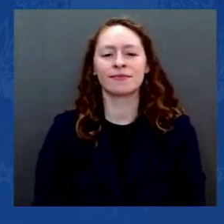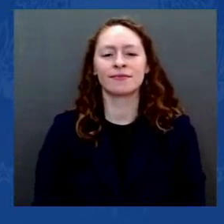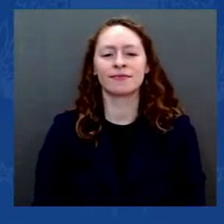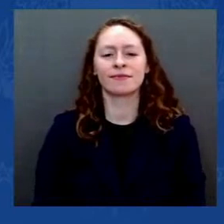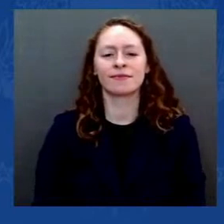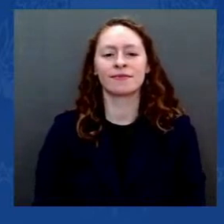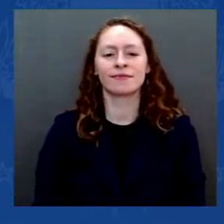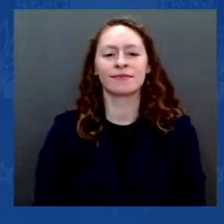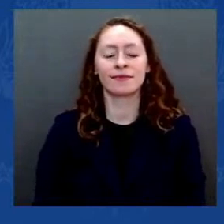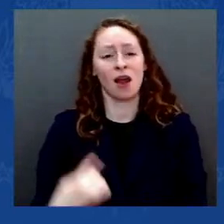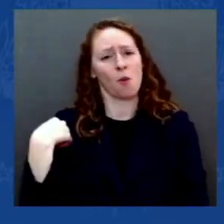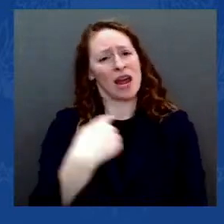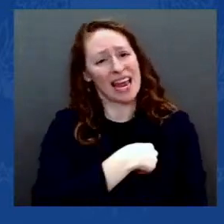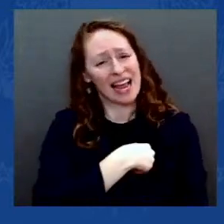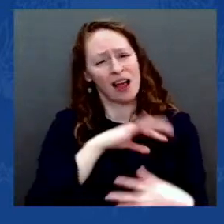America.